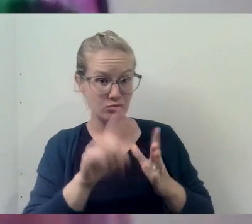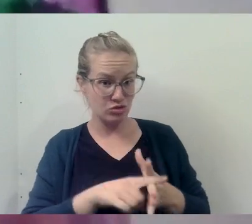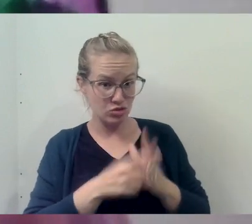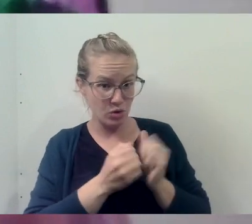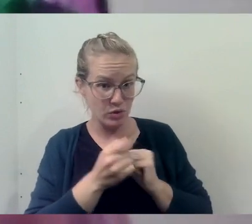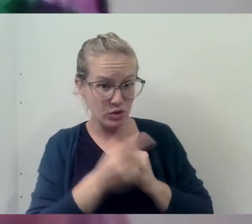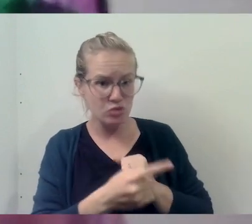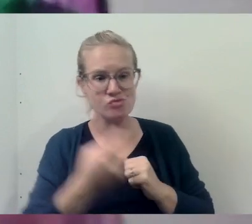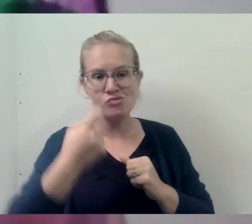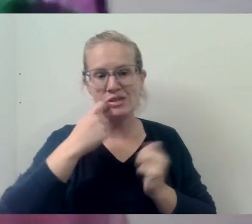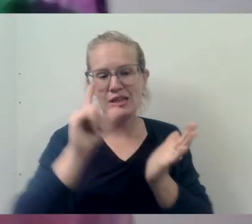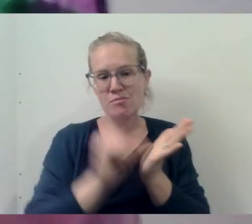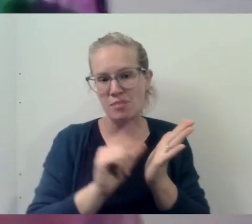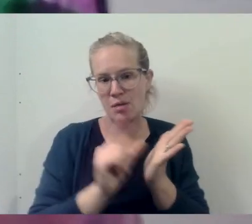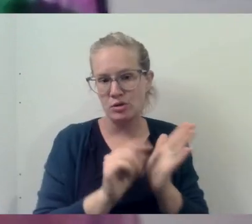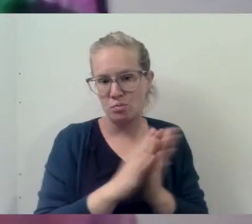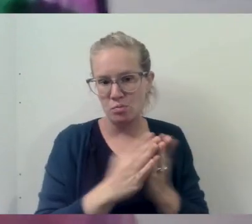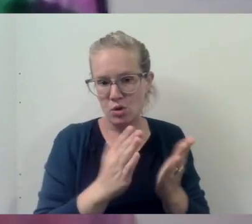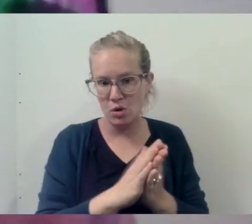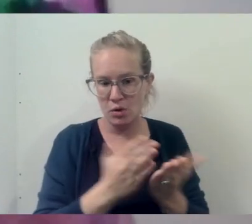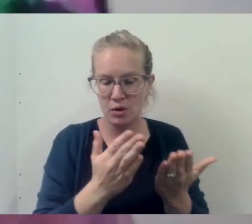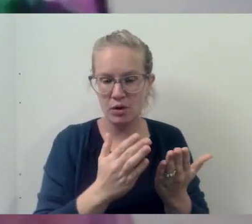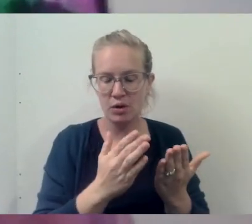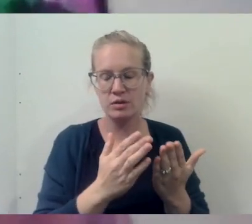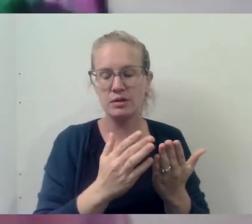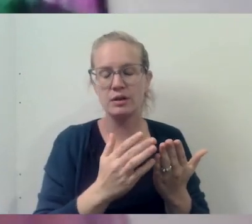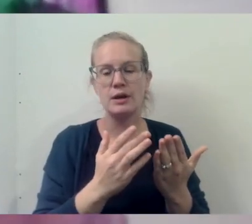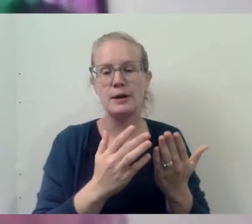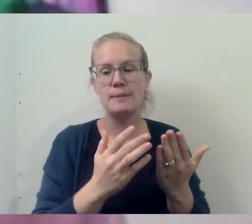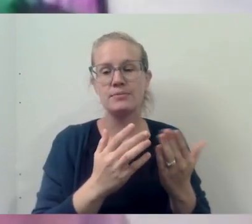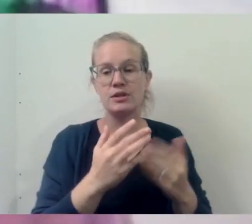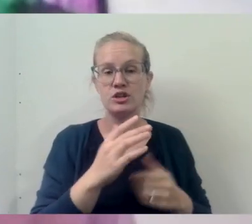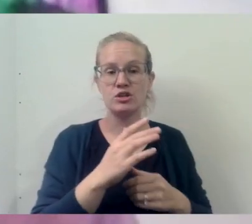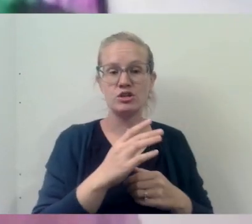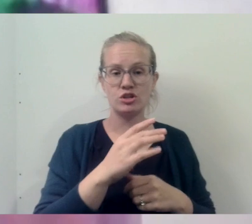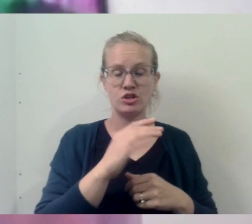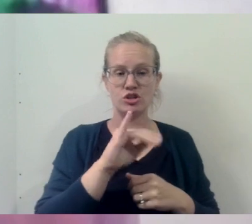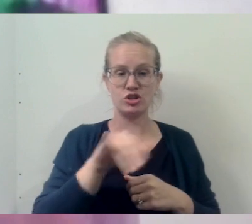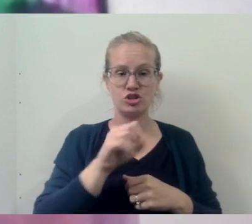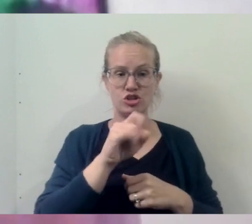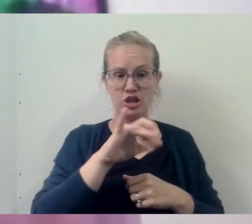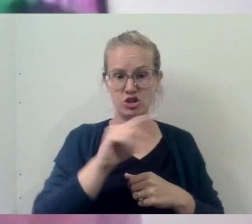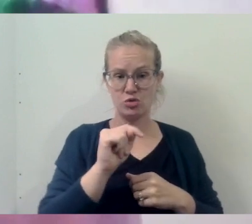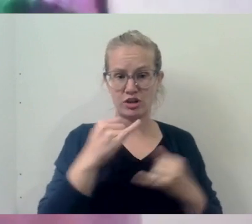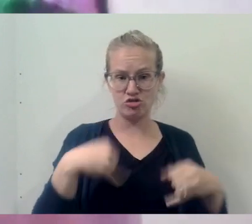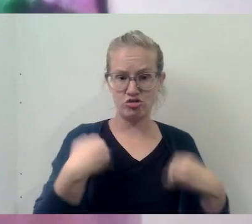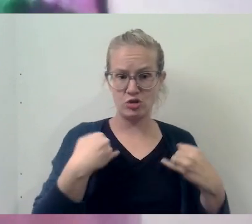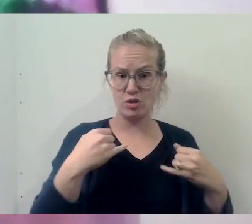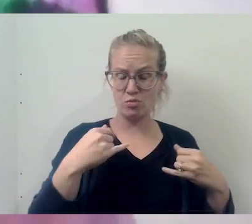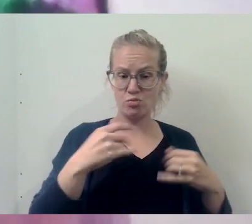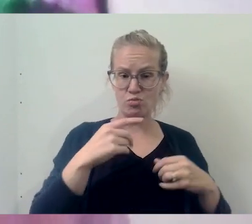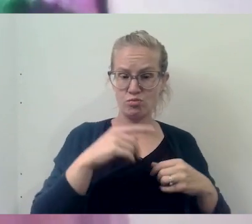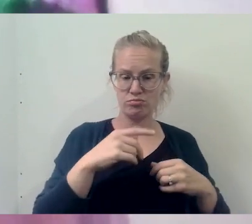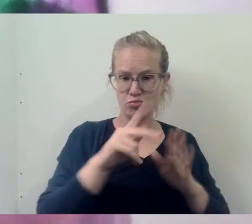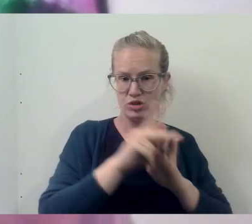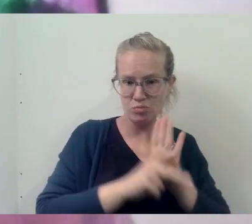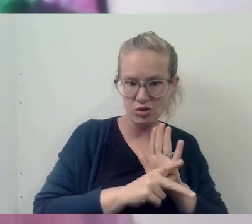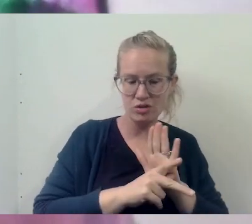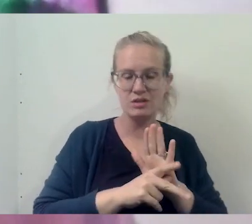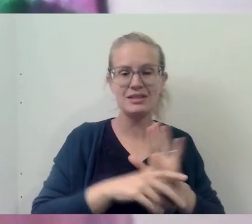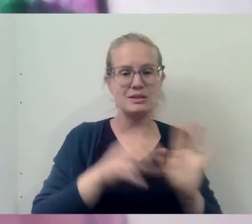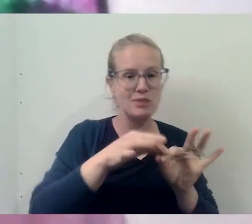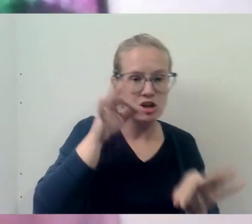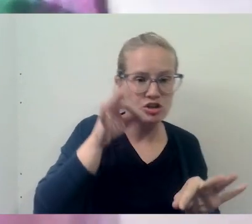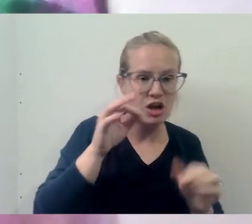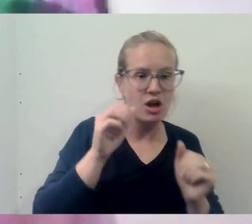You recently published a book that integrates Jesuit principles and spirituality into kind of a therapeutic